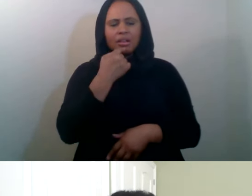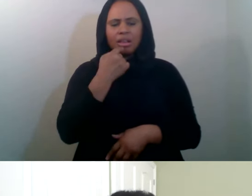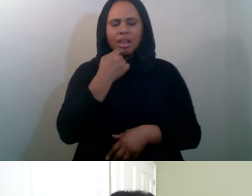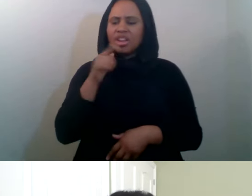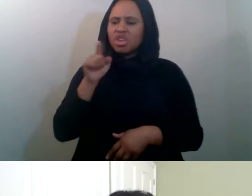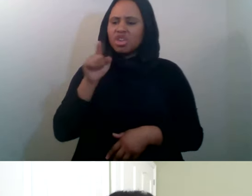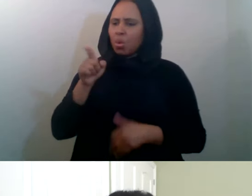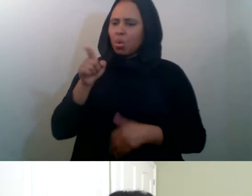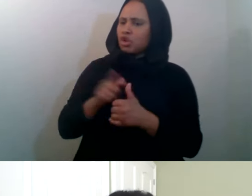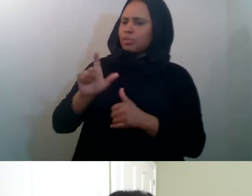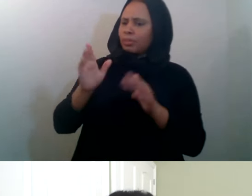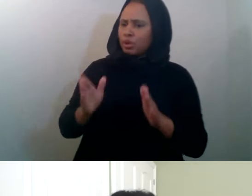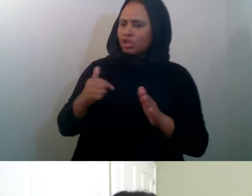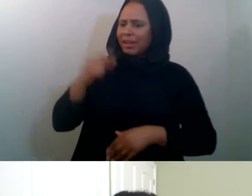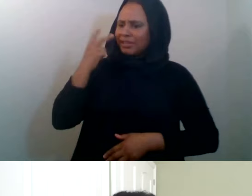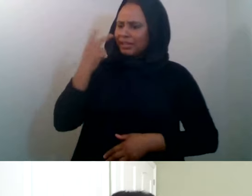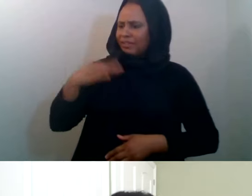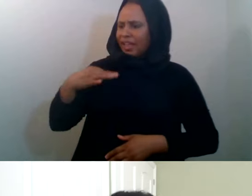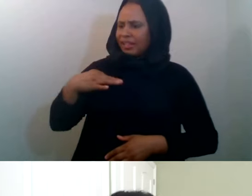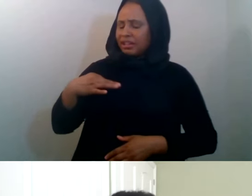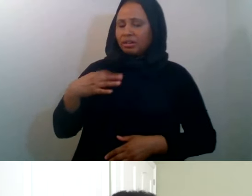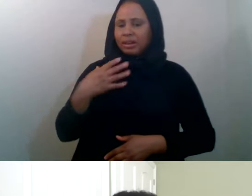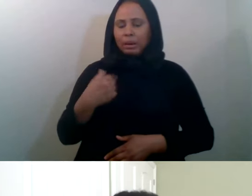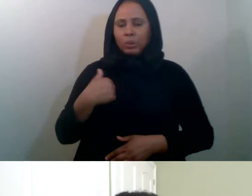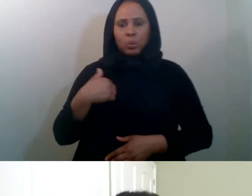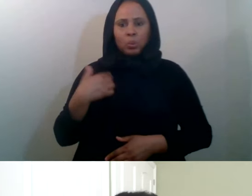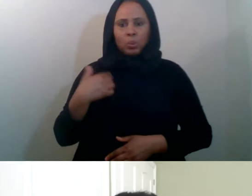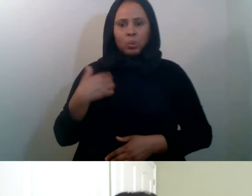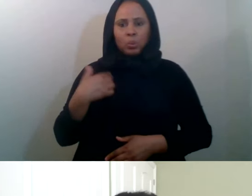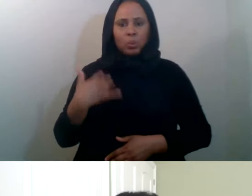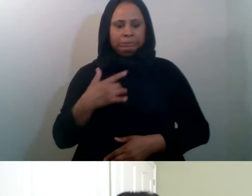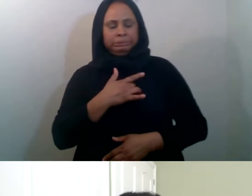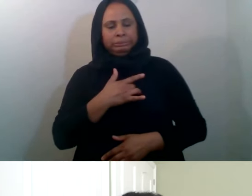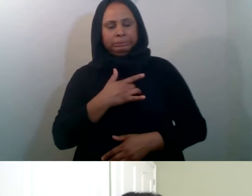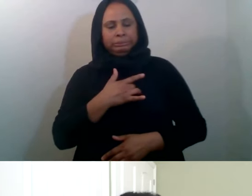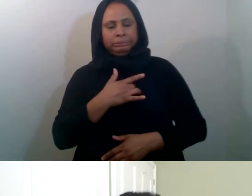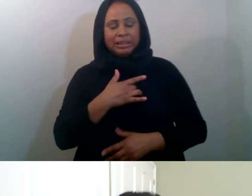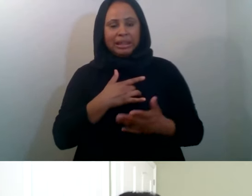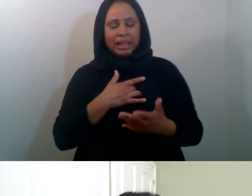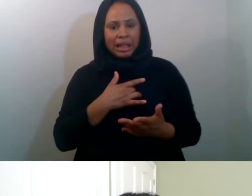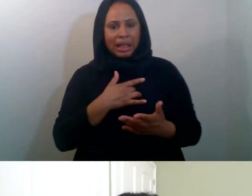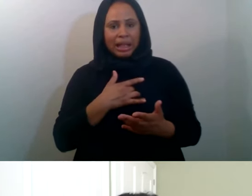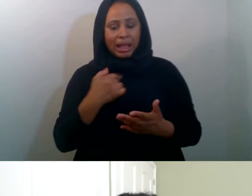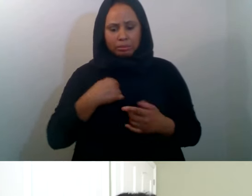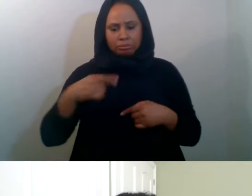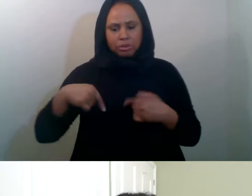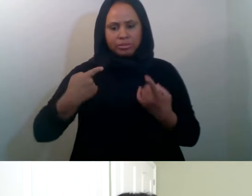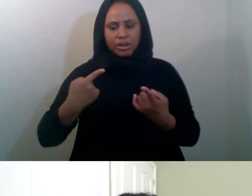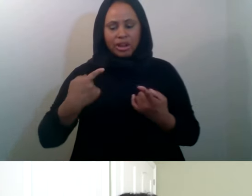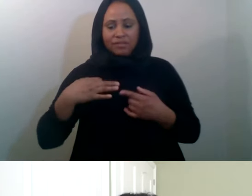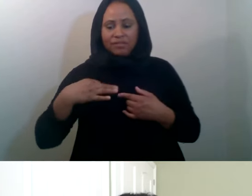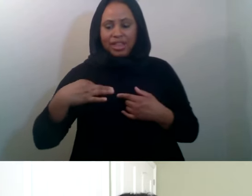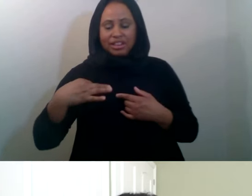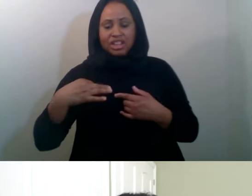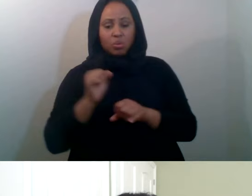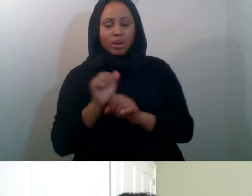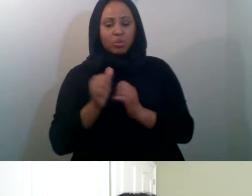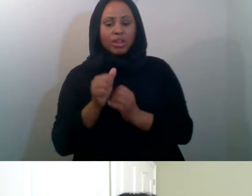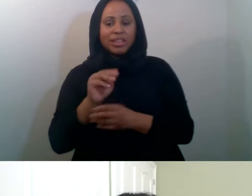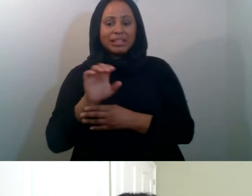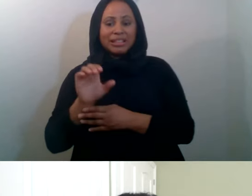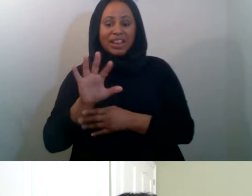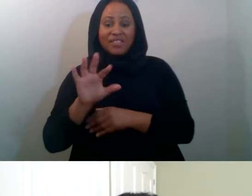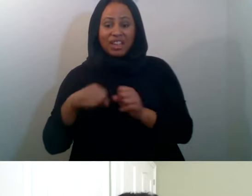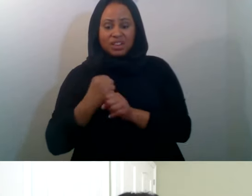that was kind of shocking to me because I, obviously have been with MCC for the last five years, but a lot of them are not, they're,